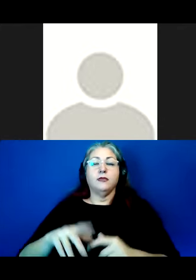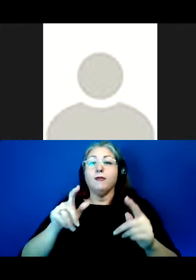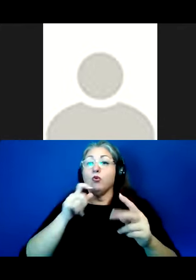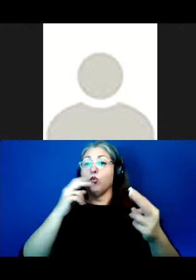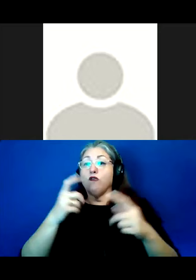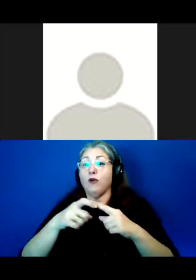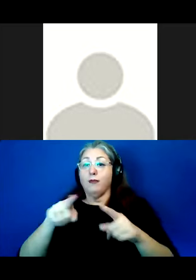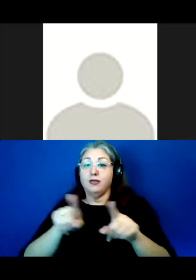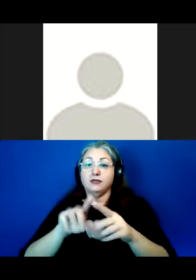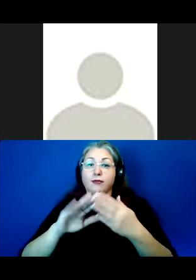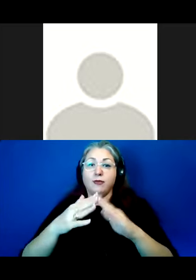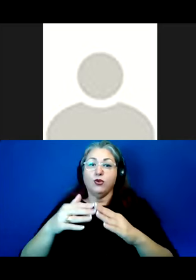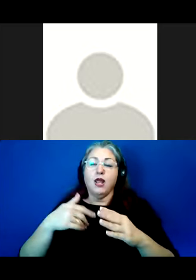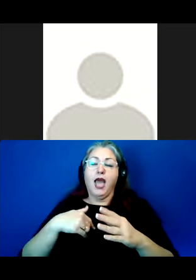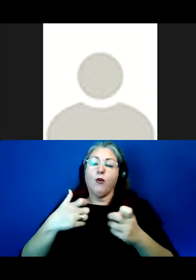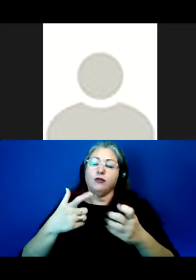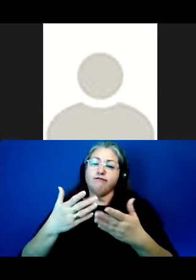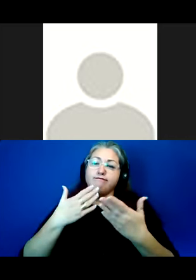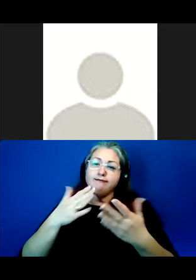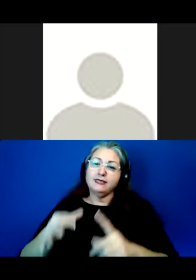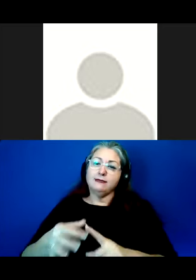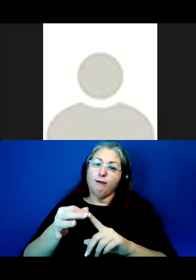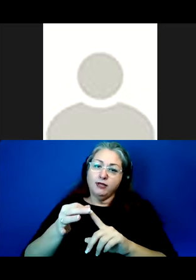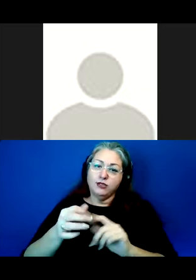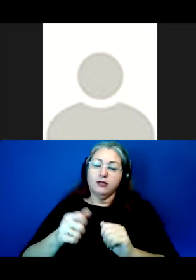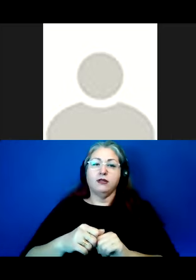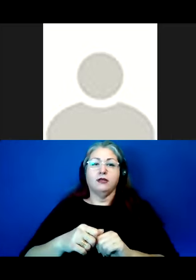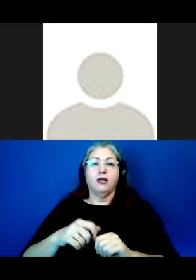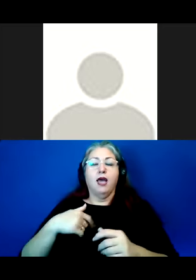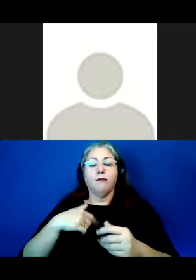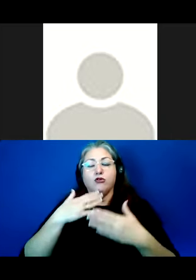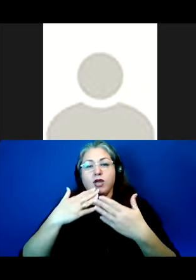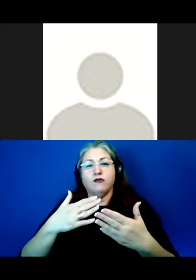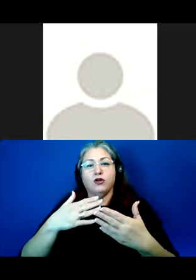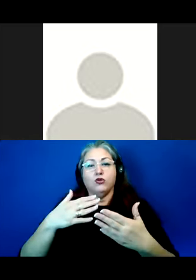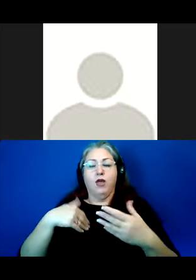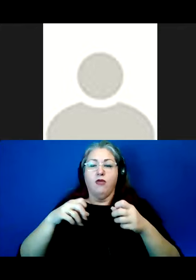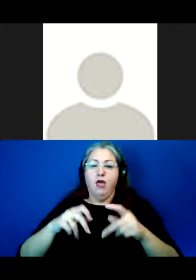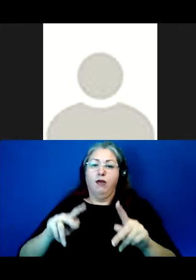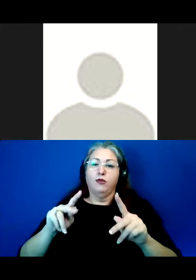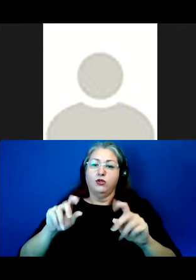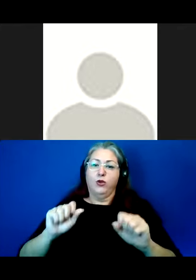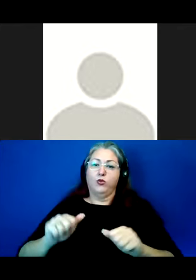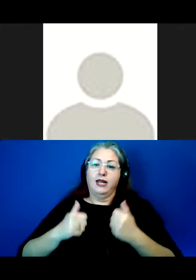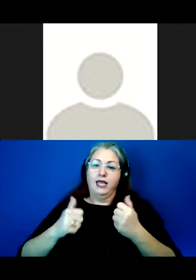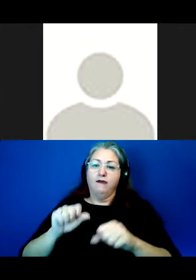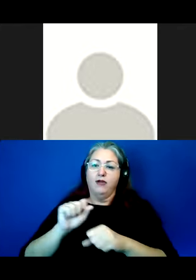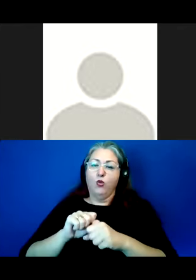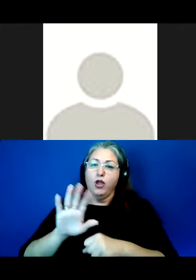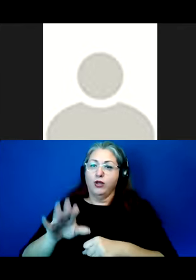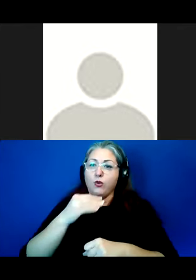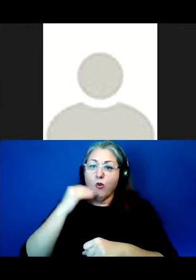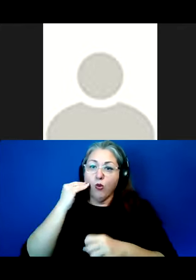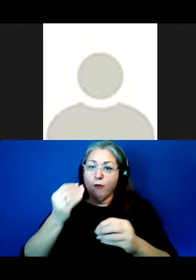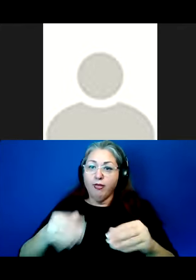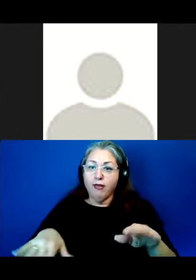are from these communities, I extend my special appreciation to you. I'm very grateful to have the opportunity to live and work in your homelands.